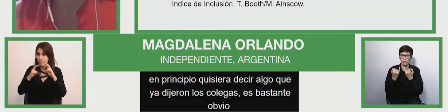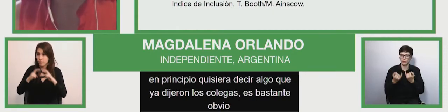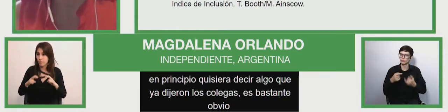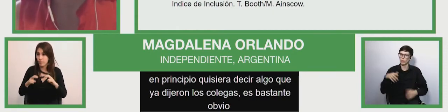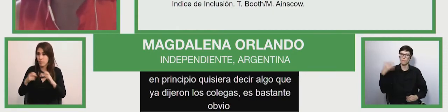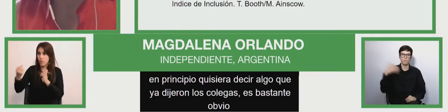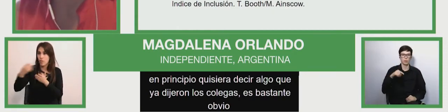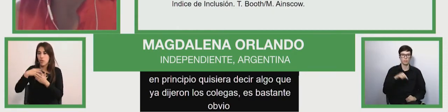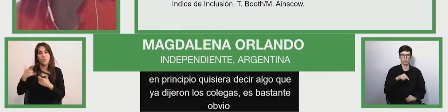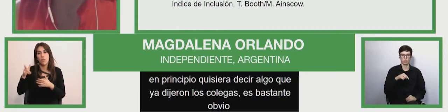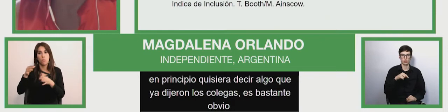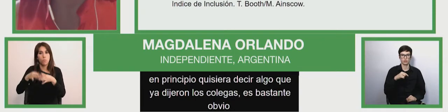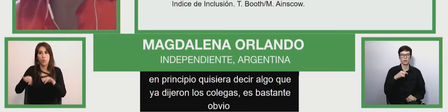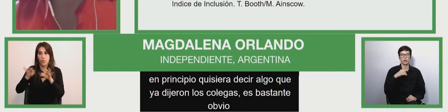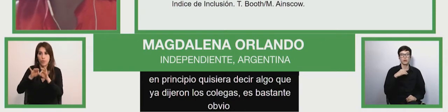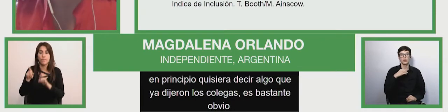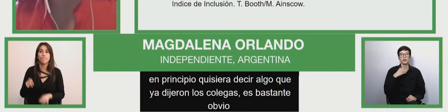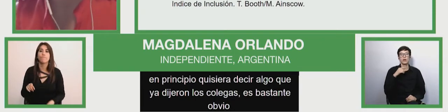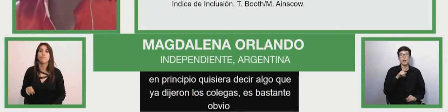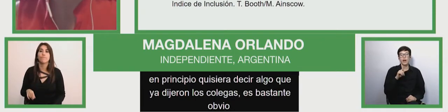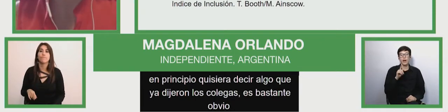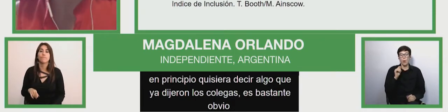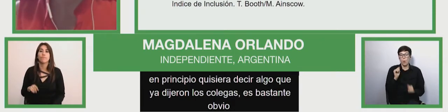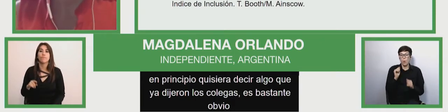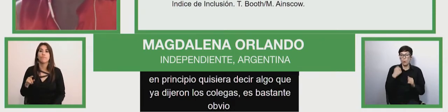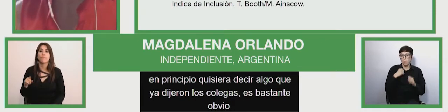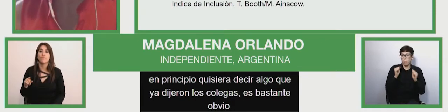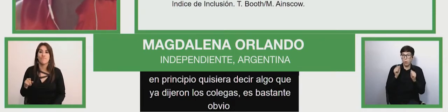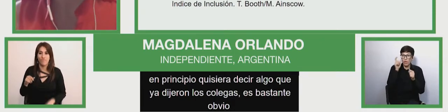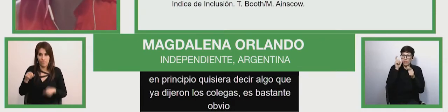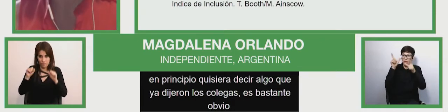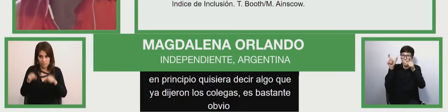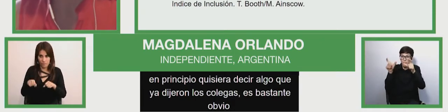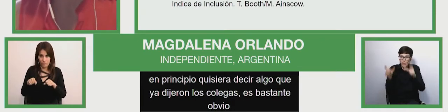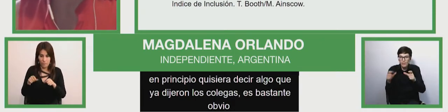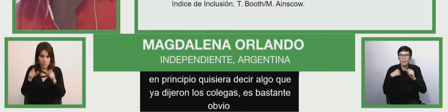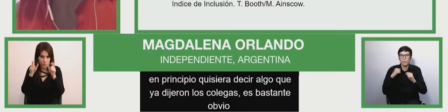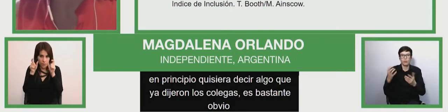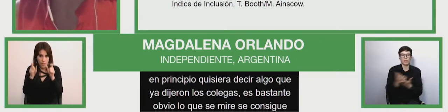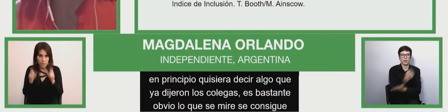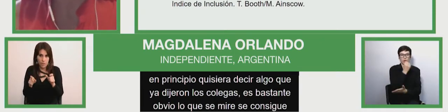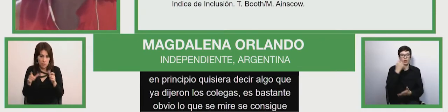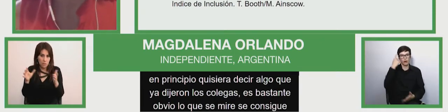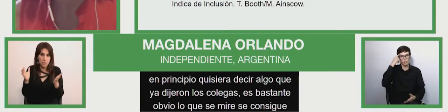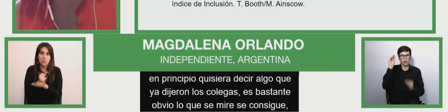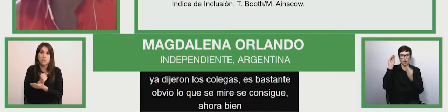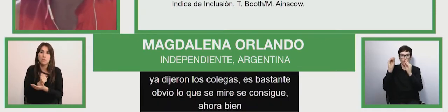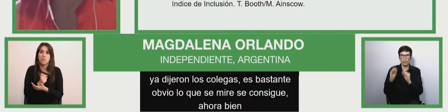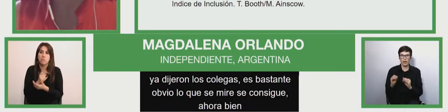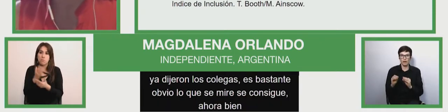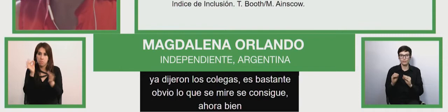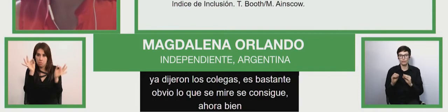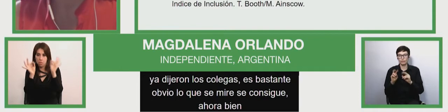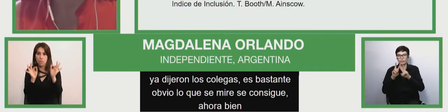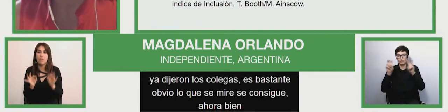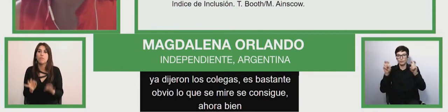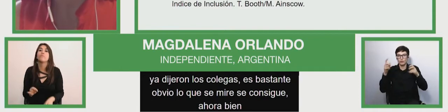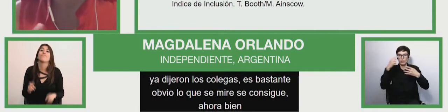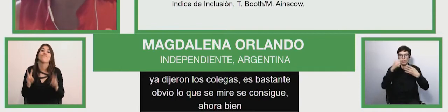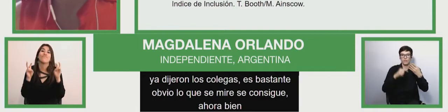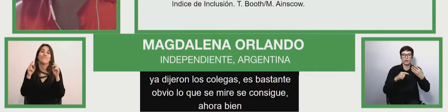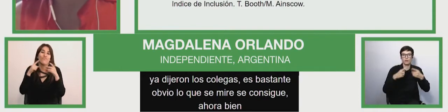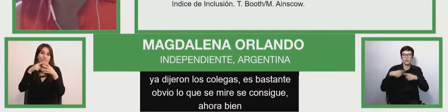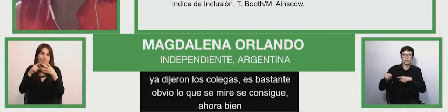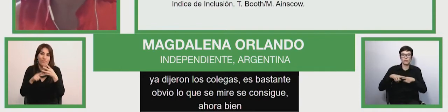what is measured we obtain the data is according to level of disability